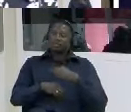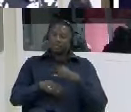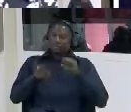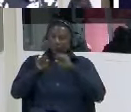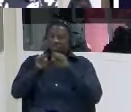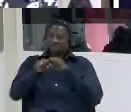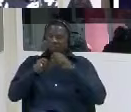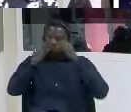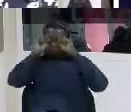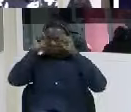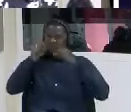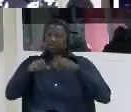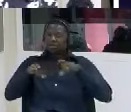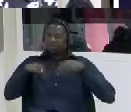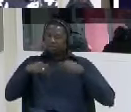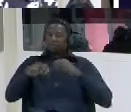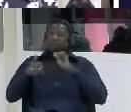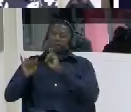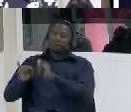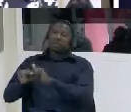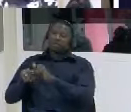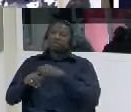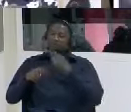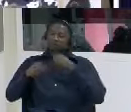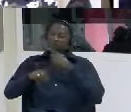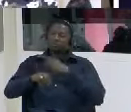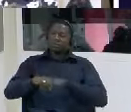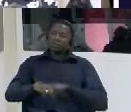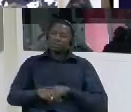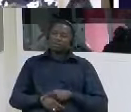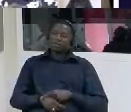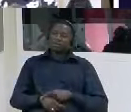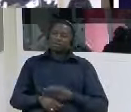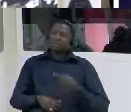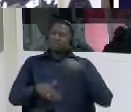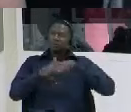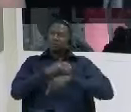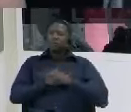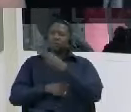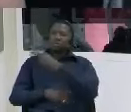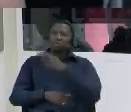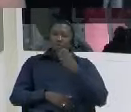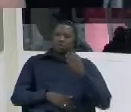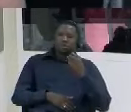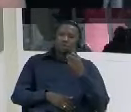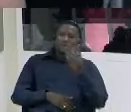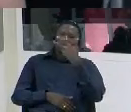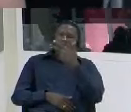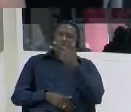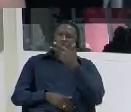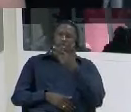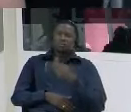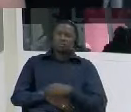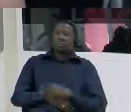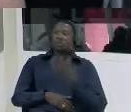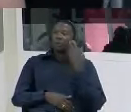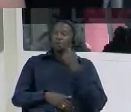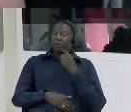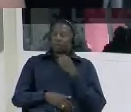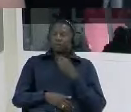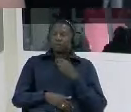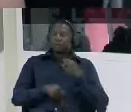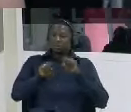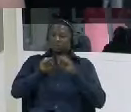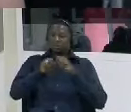some time then in 2008 when the senegalese government was hosting the oic